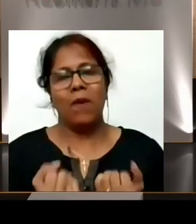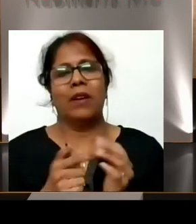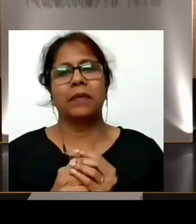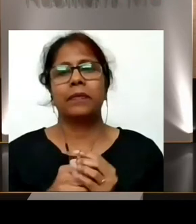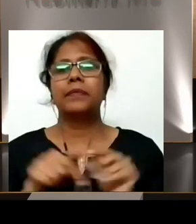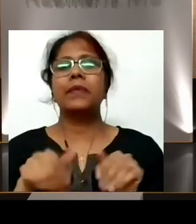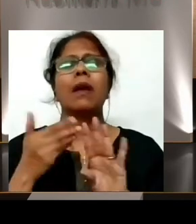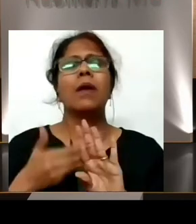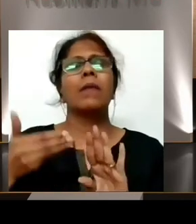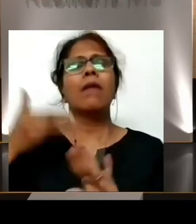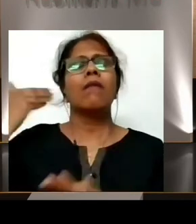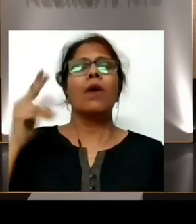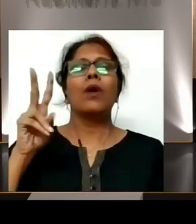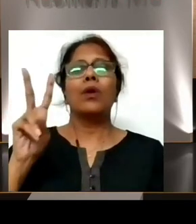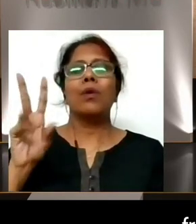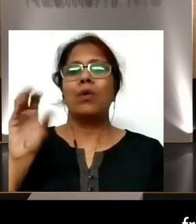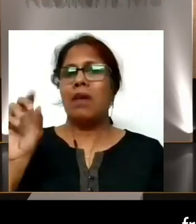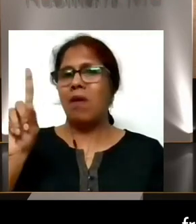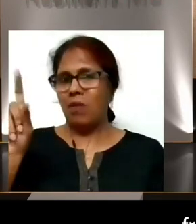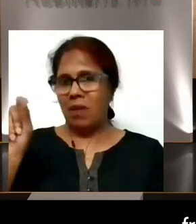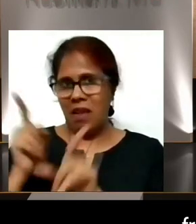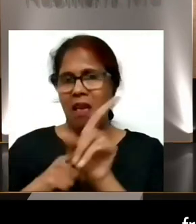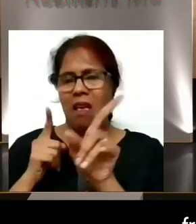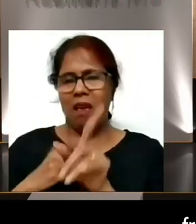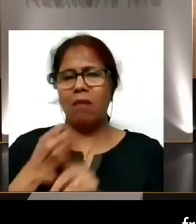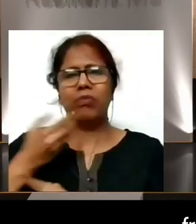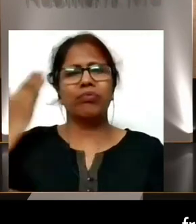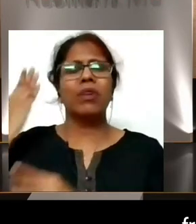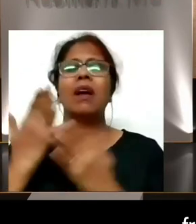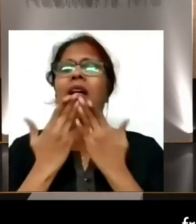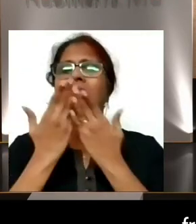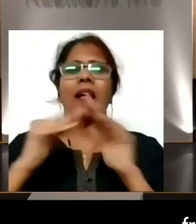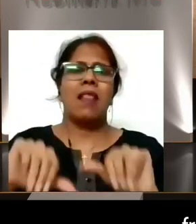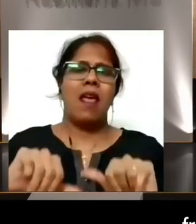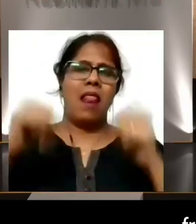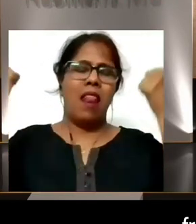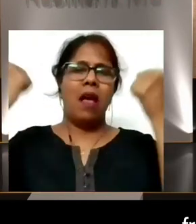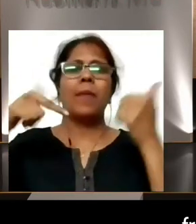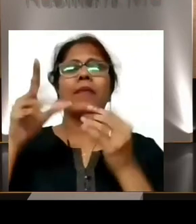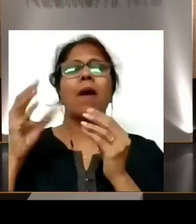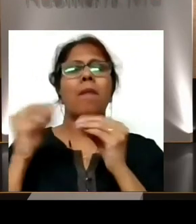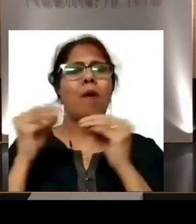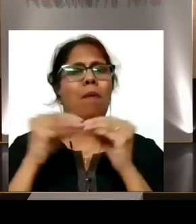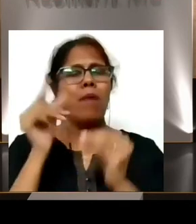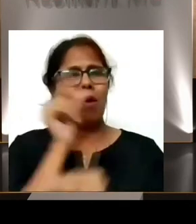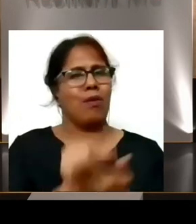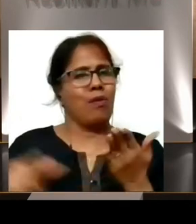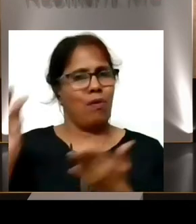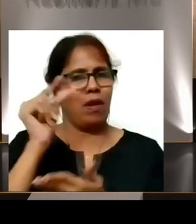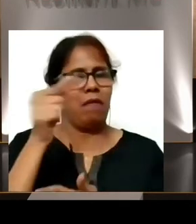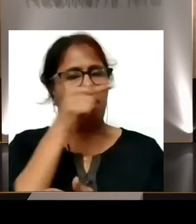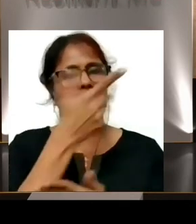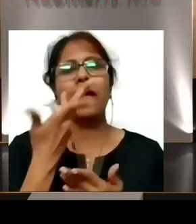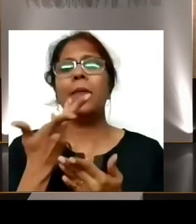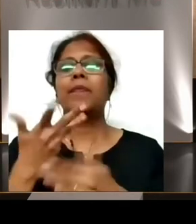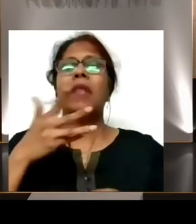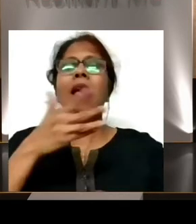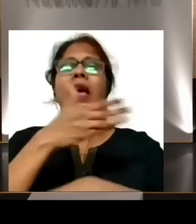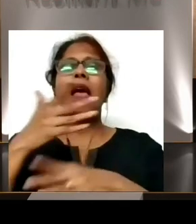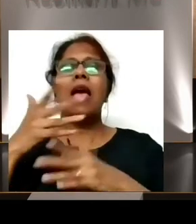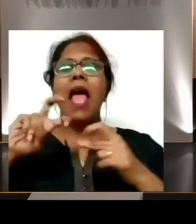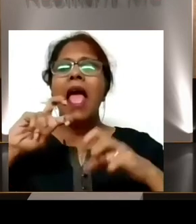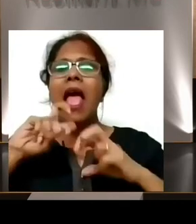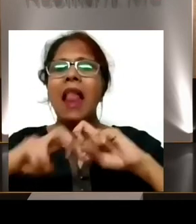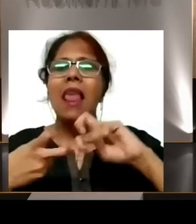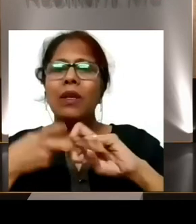2010 was the year I graduated from University of Mumbai in electronics engineering. And I got a job at a